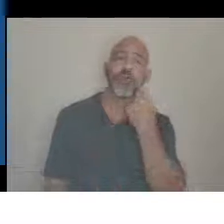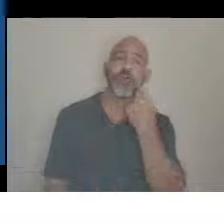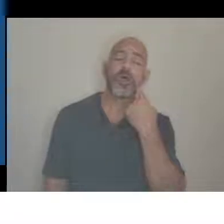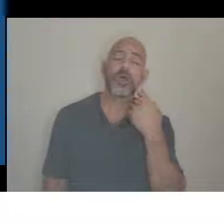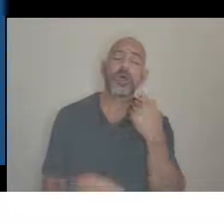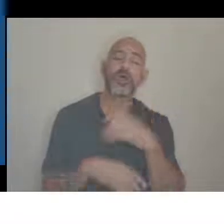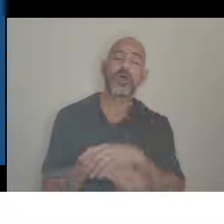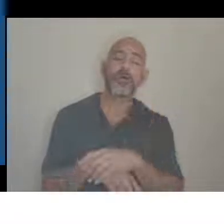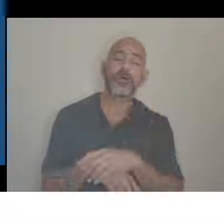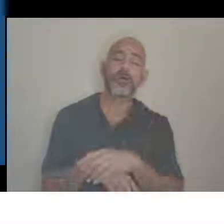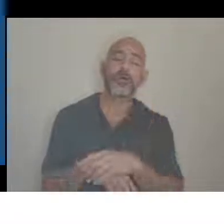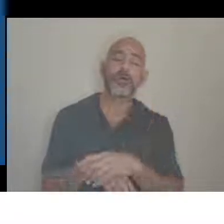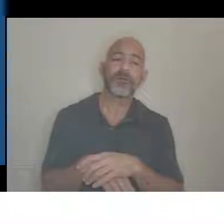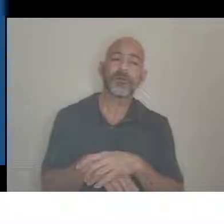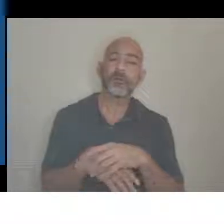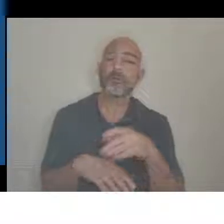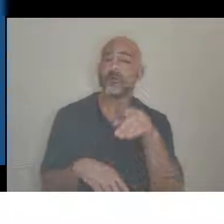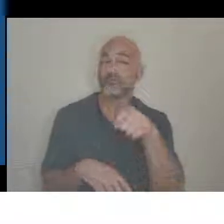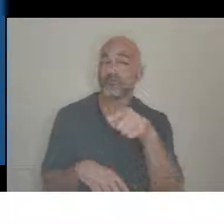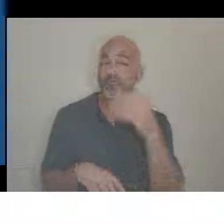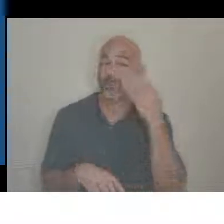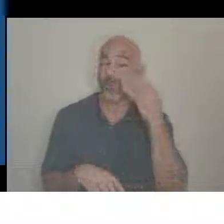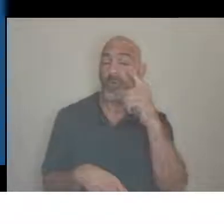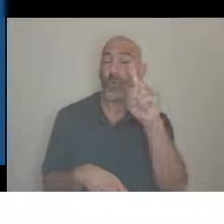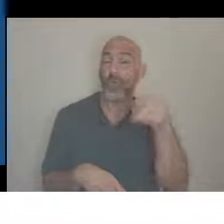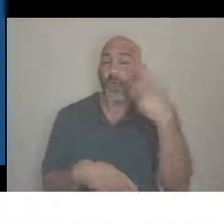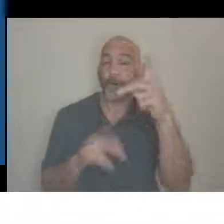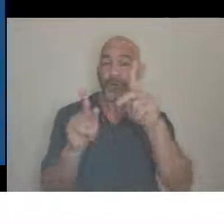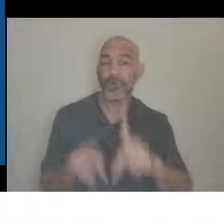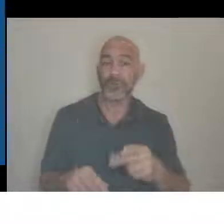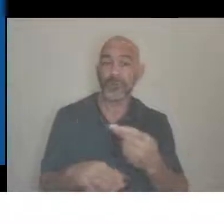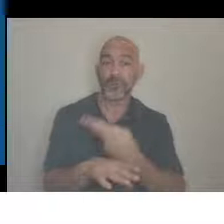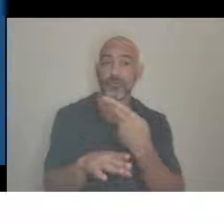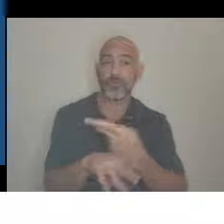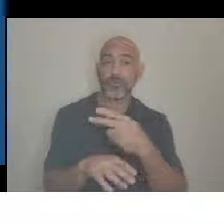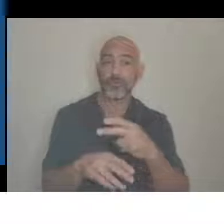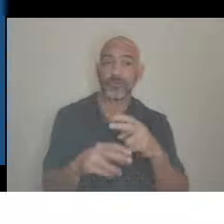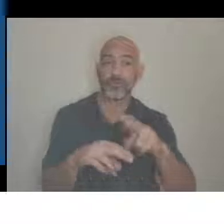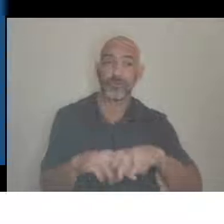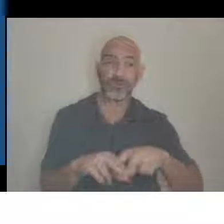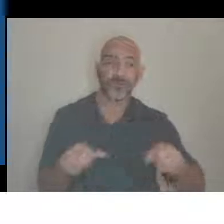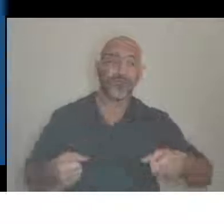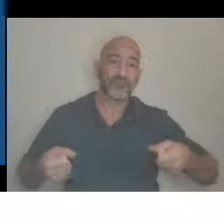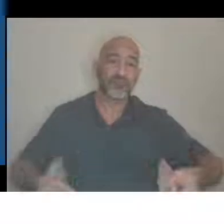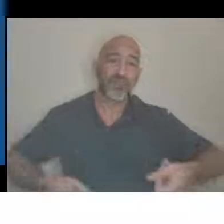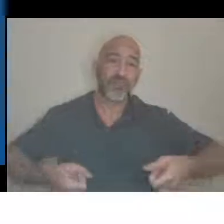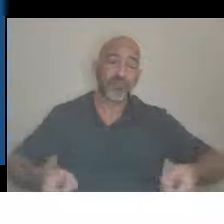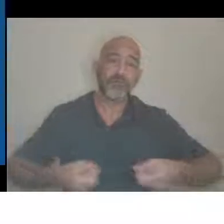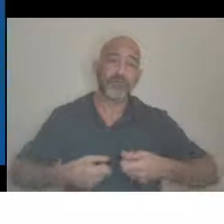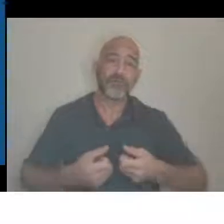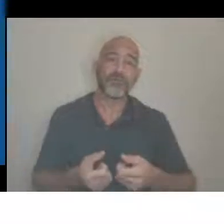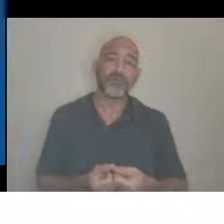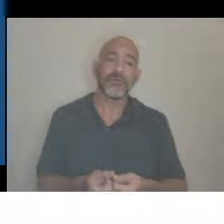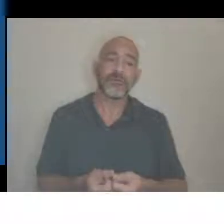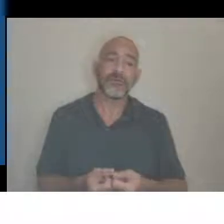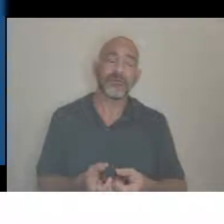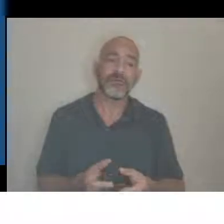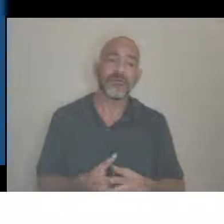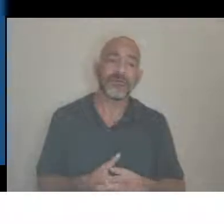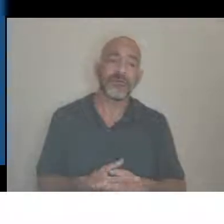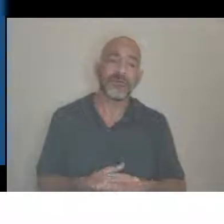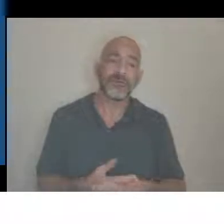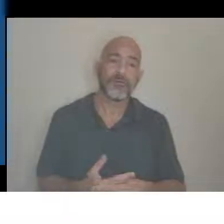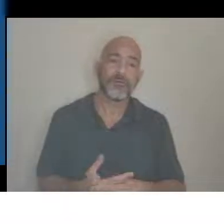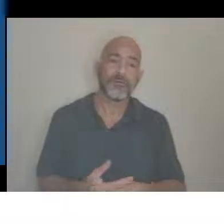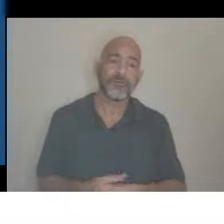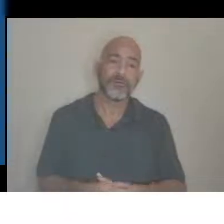wants the chair removed, wants the dining chair at the restaurant removed,